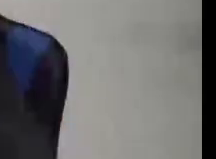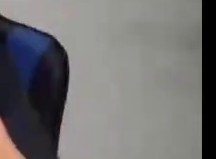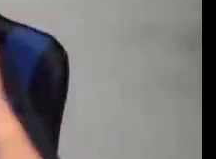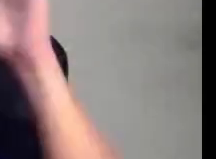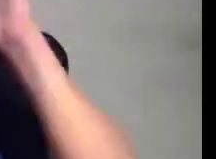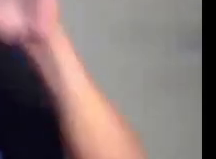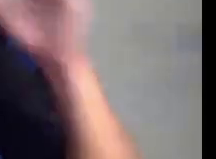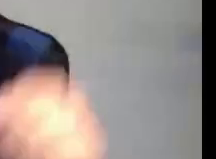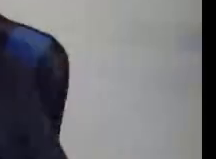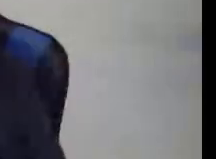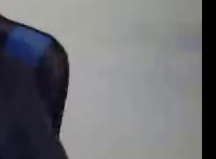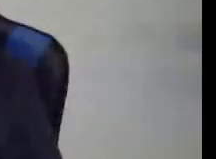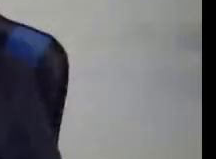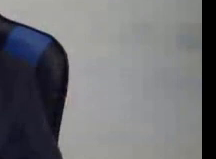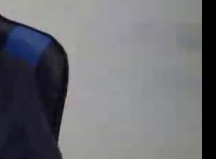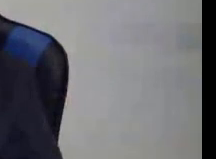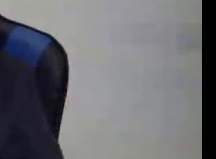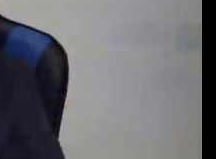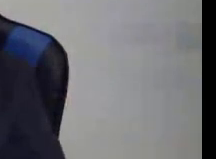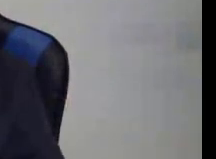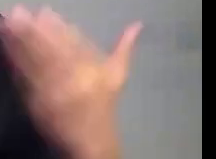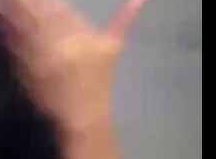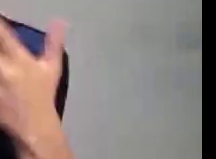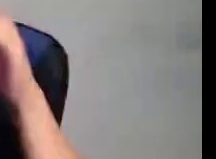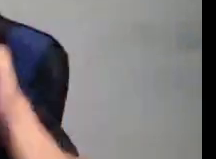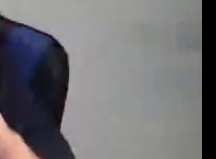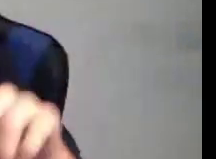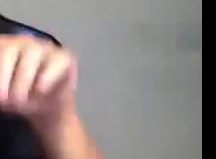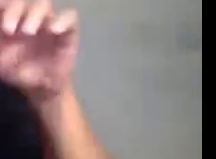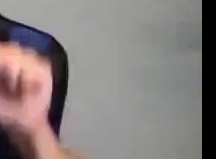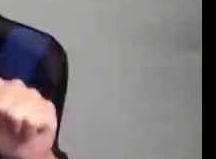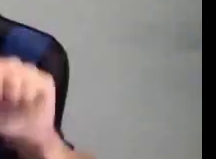Hi, everyone. Welcome to Decolonizing Gender.